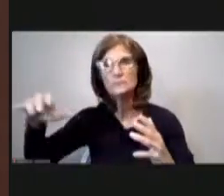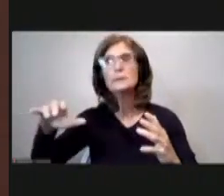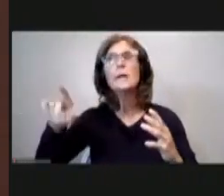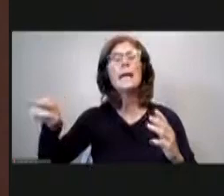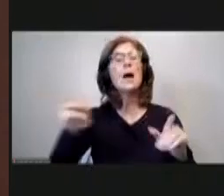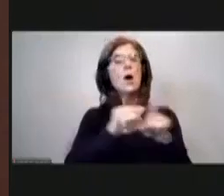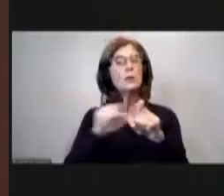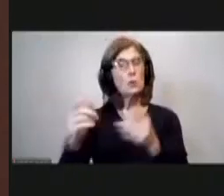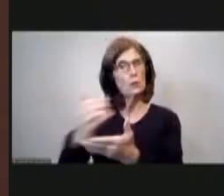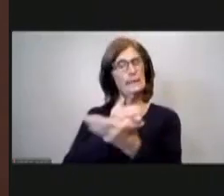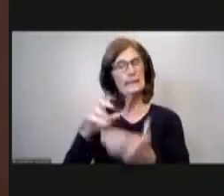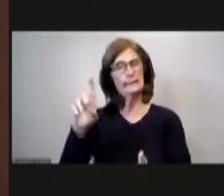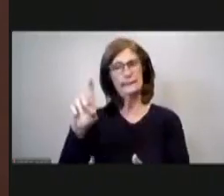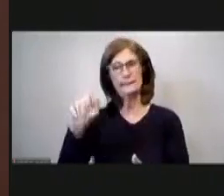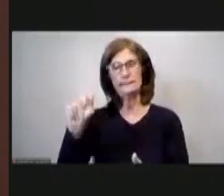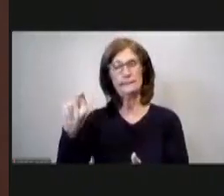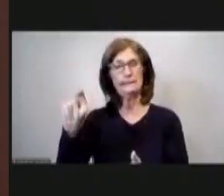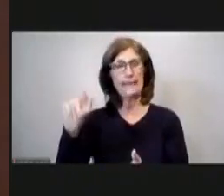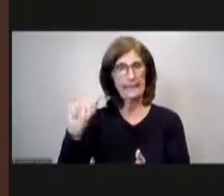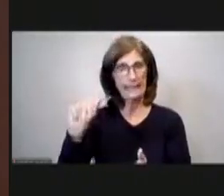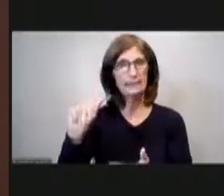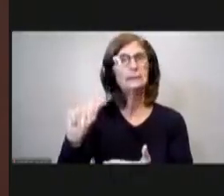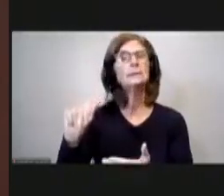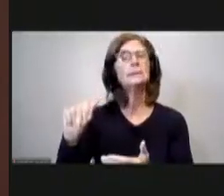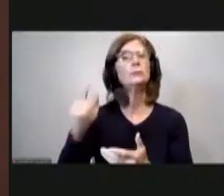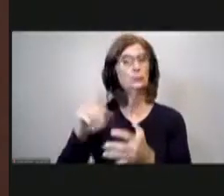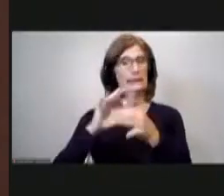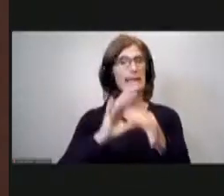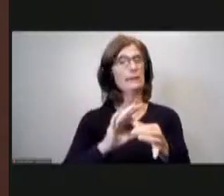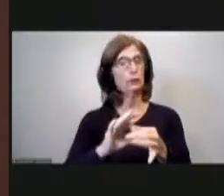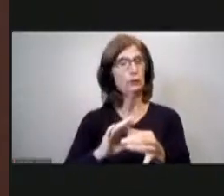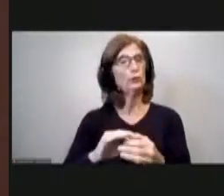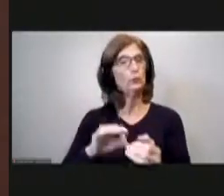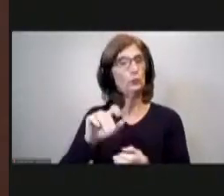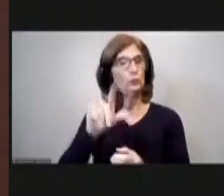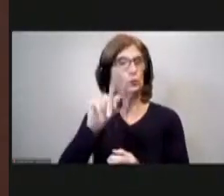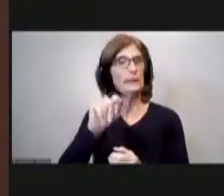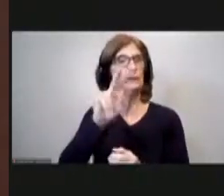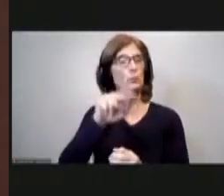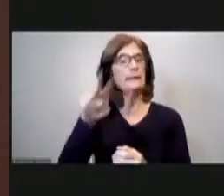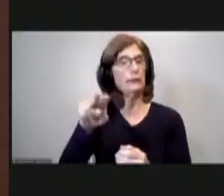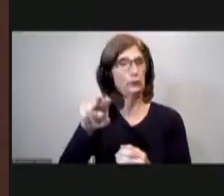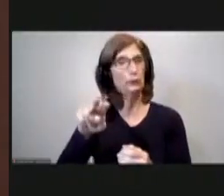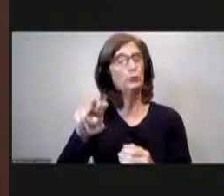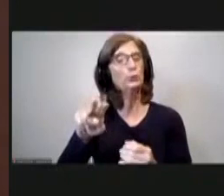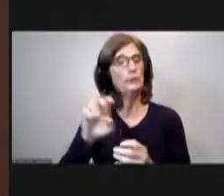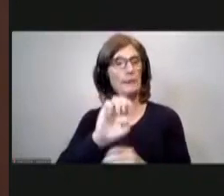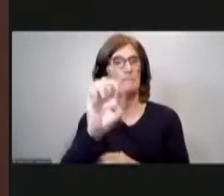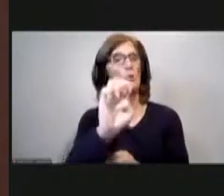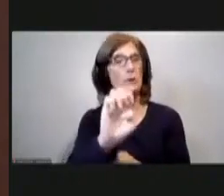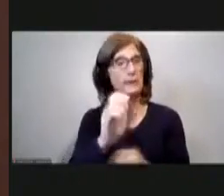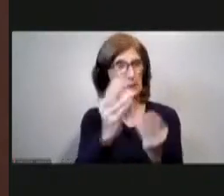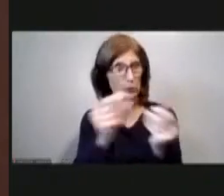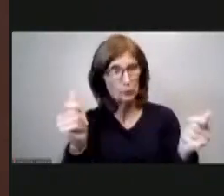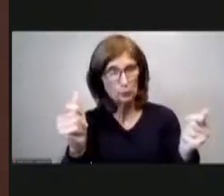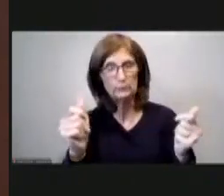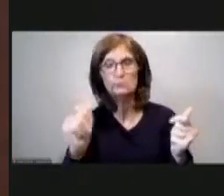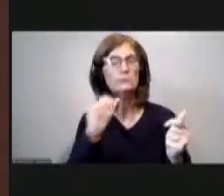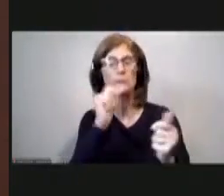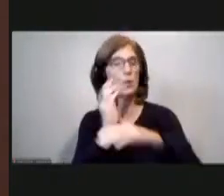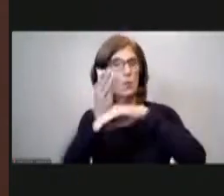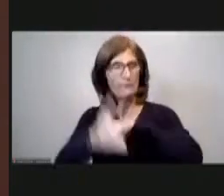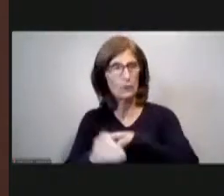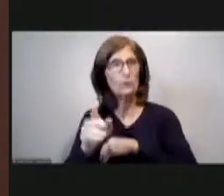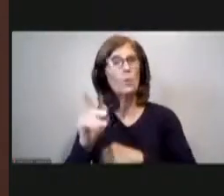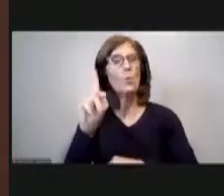activities as associated with 2022 emergency solutions grant funds at a cost not to exceed one million one